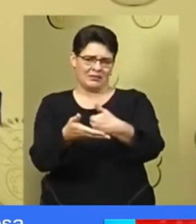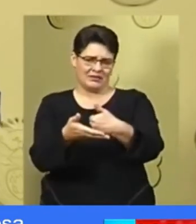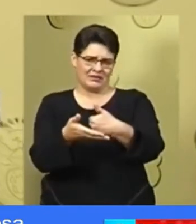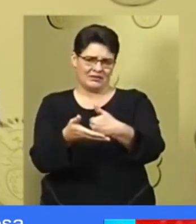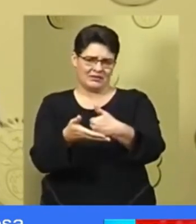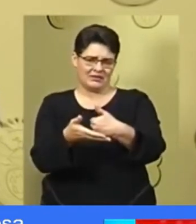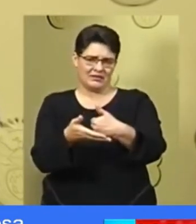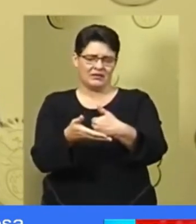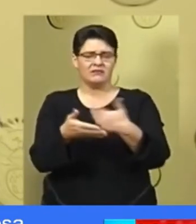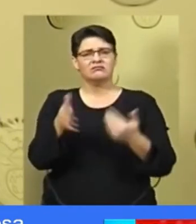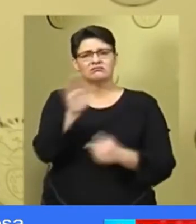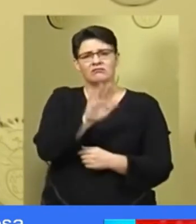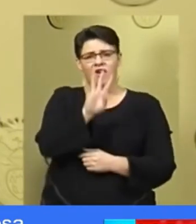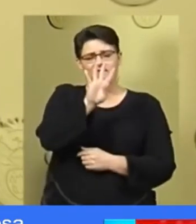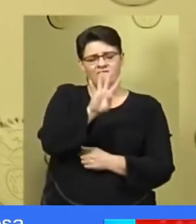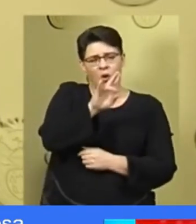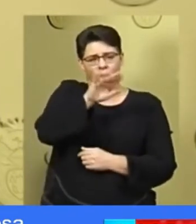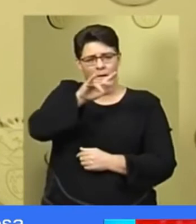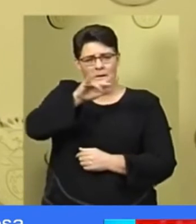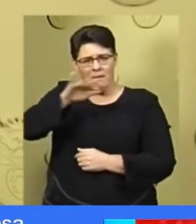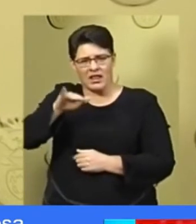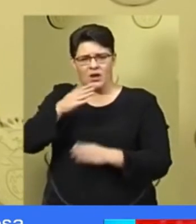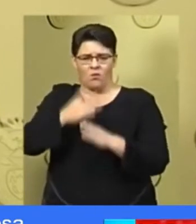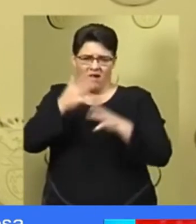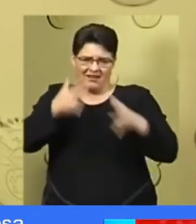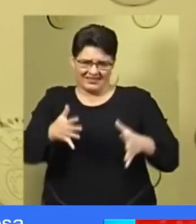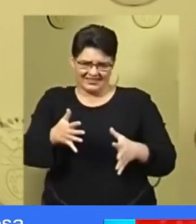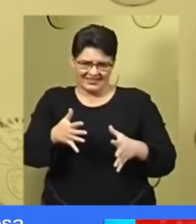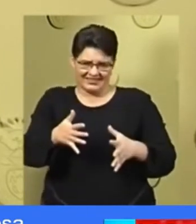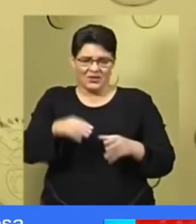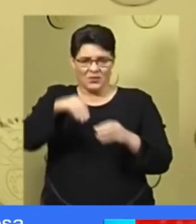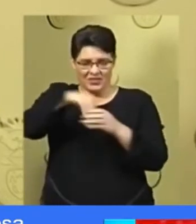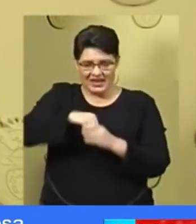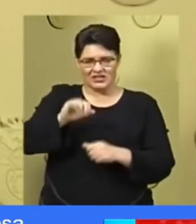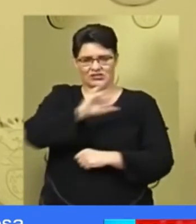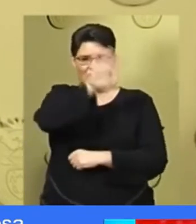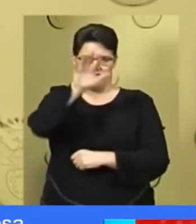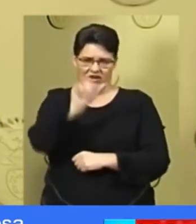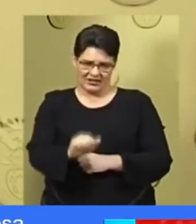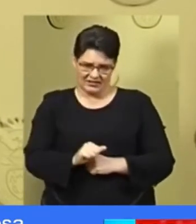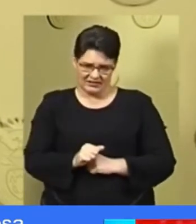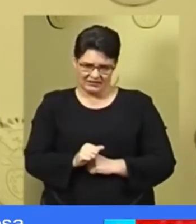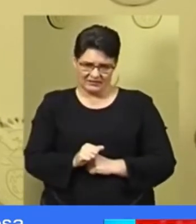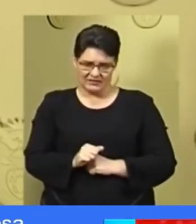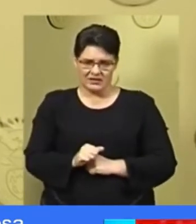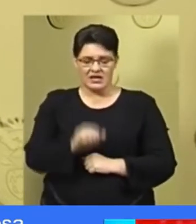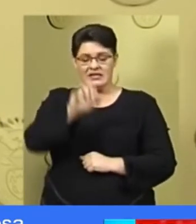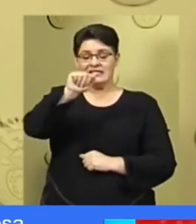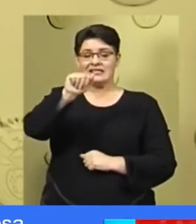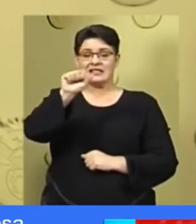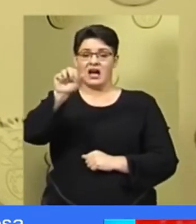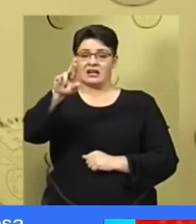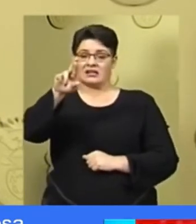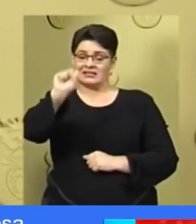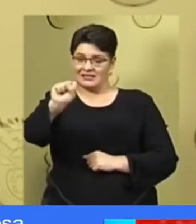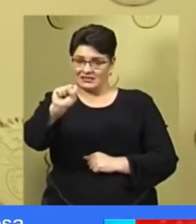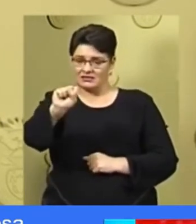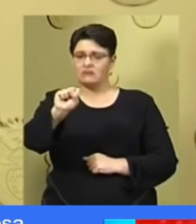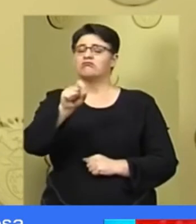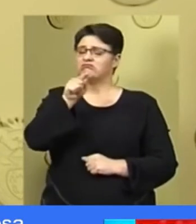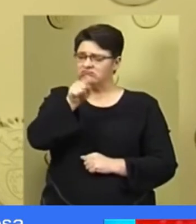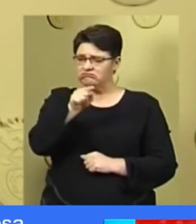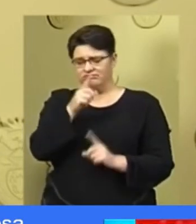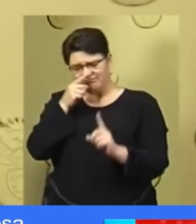over 4 million workers in our country. The South African Revenue Service will